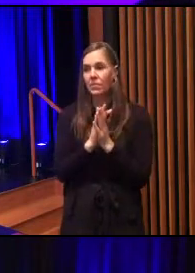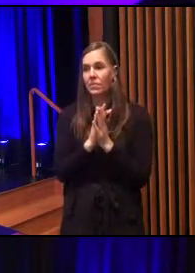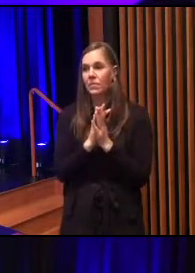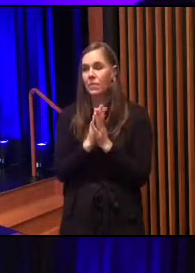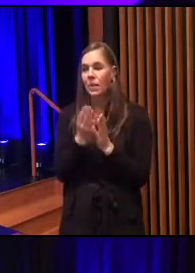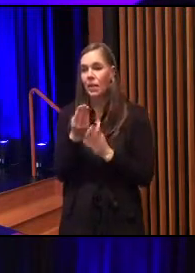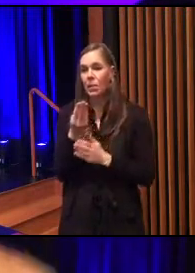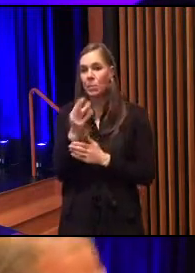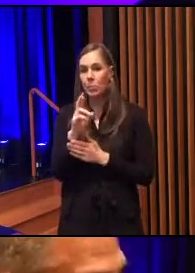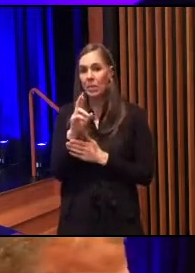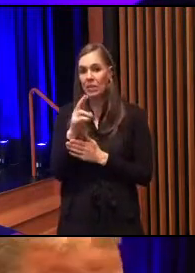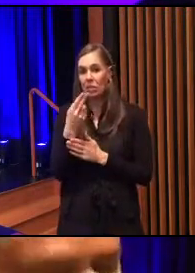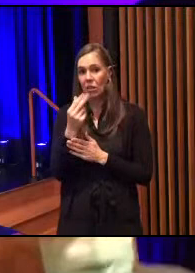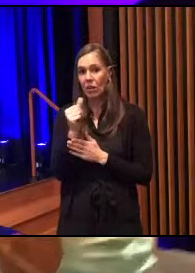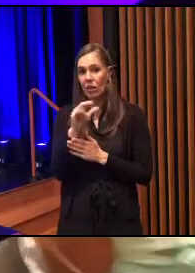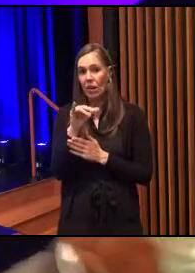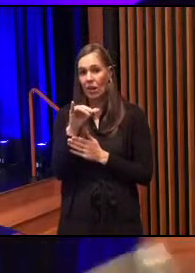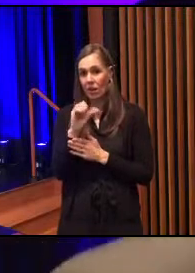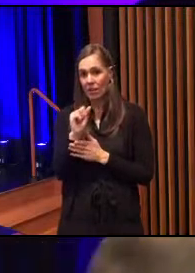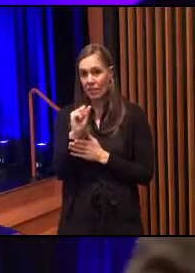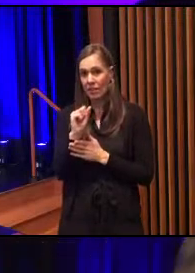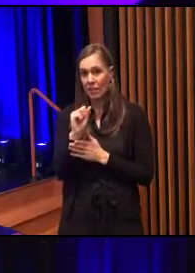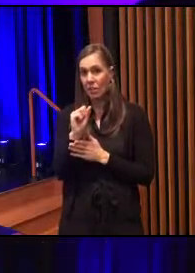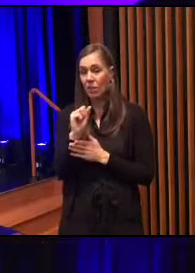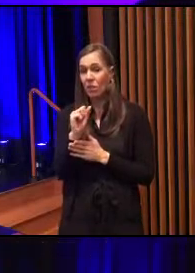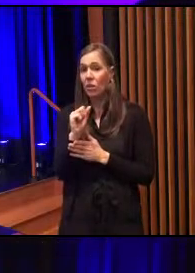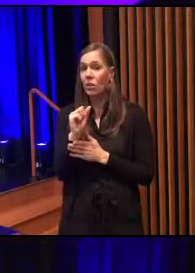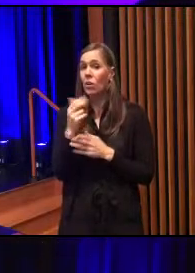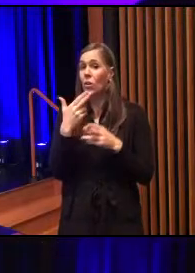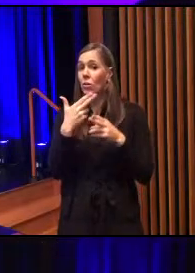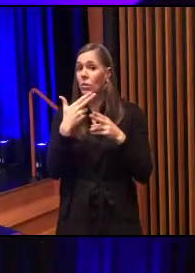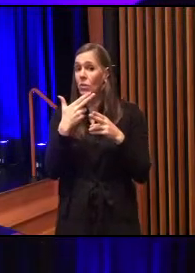Mr. Harris, will you call roll of council, please?